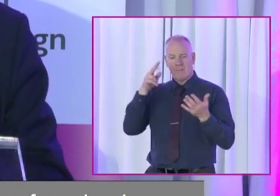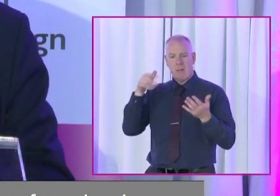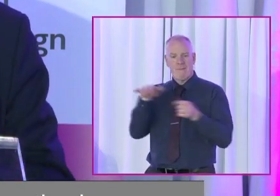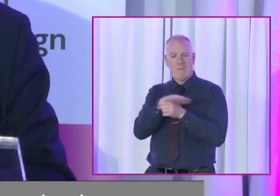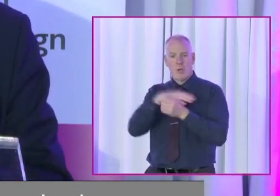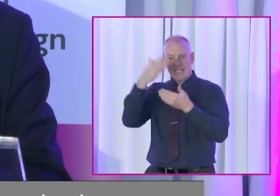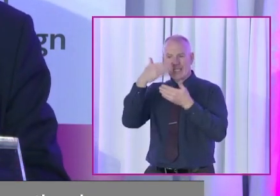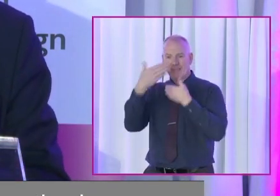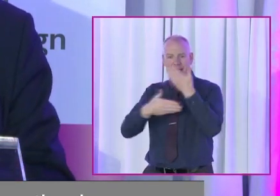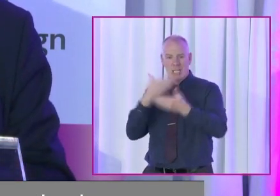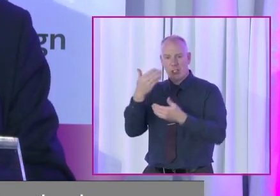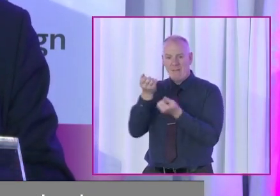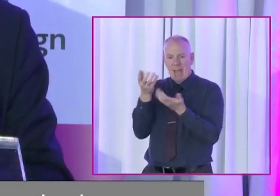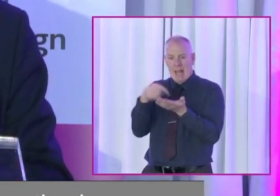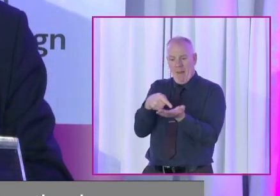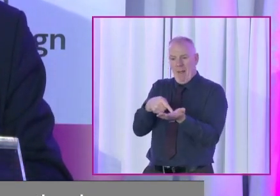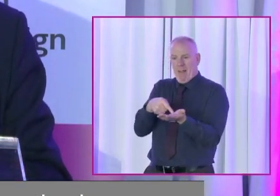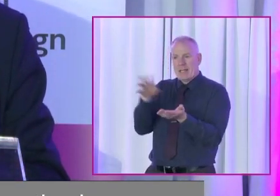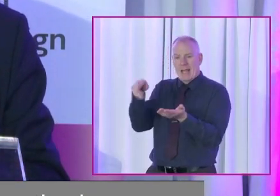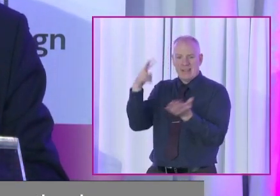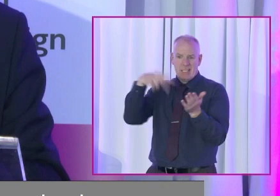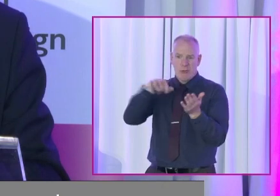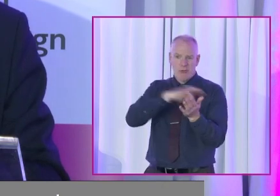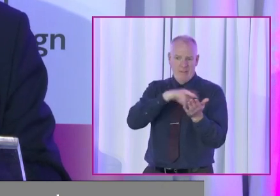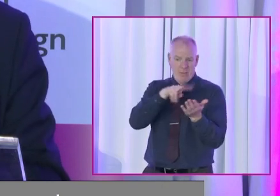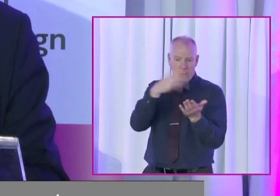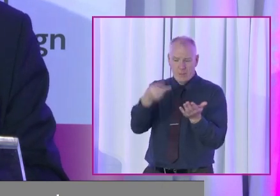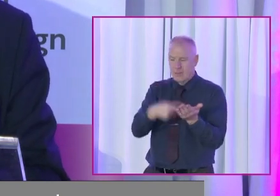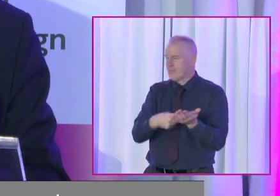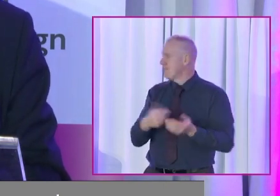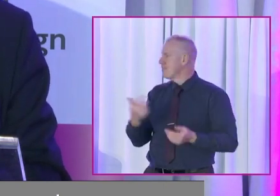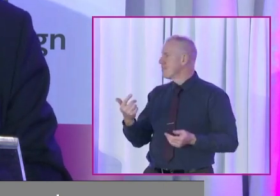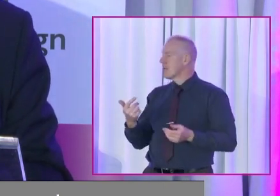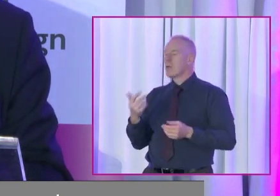I'm happy to talk to people. Let me make just quickly a couple of observations.